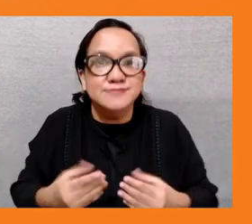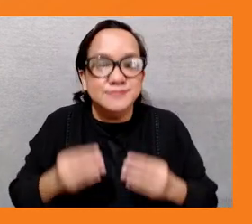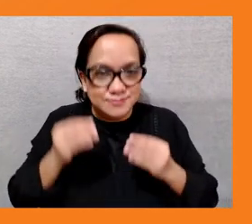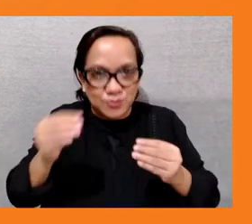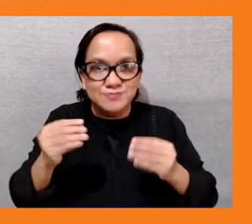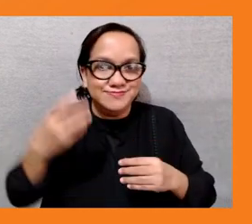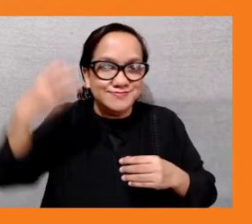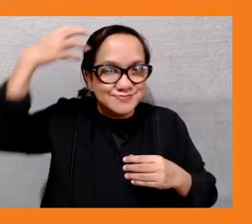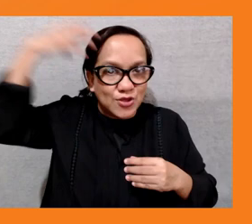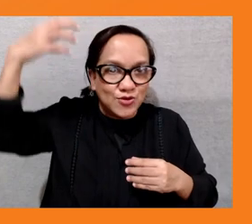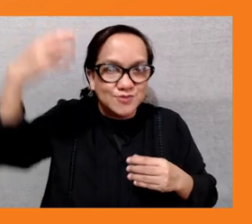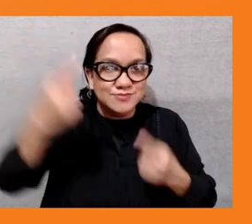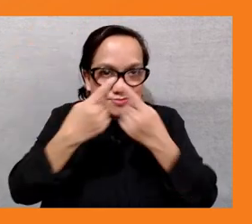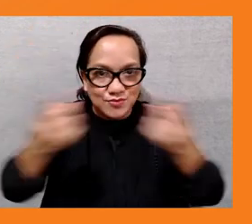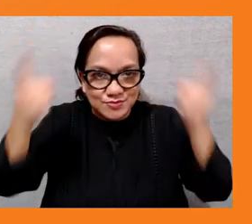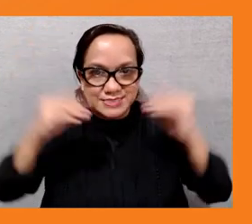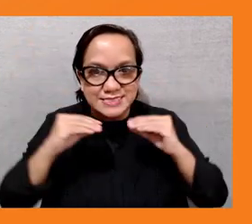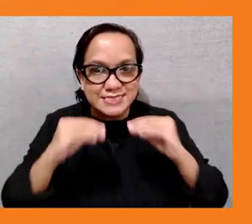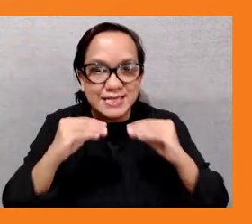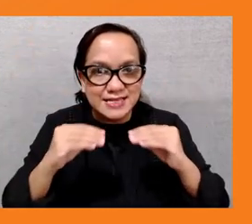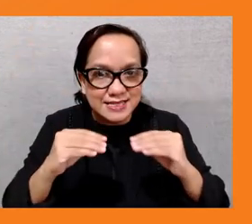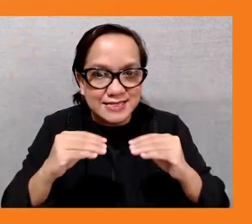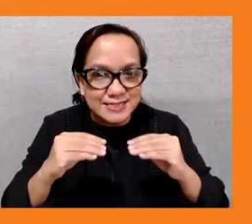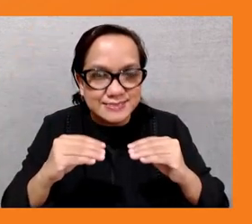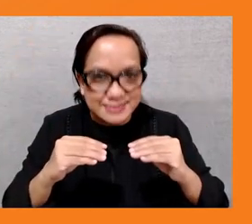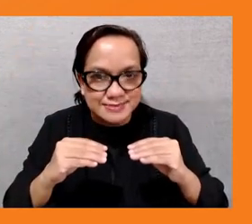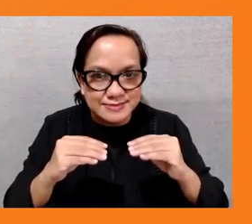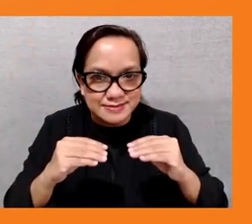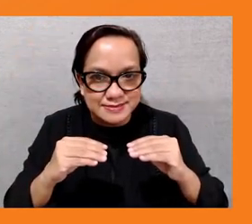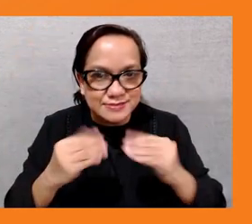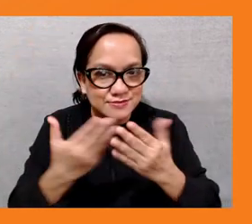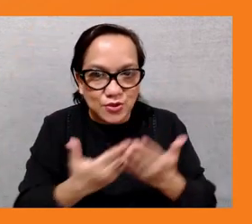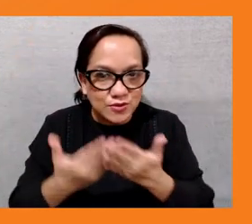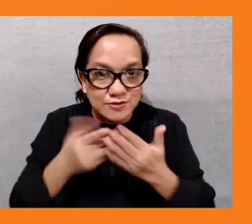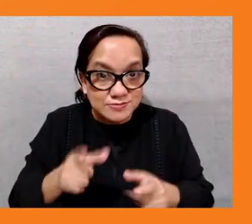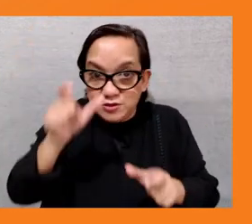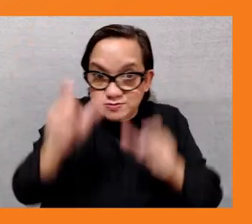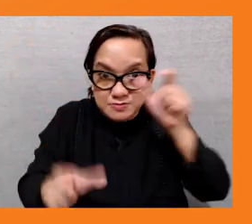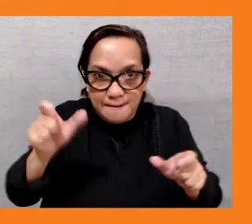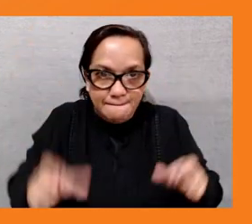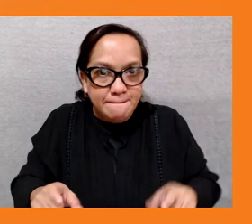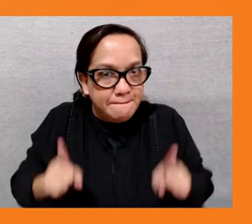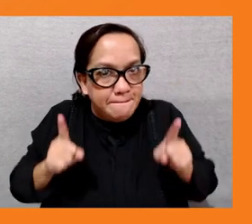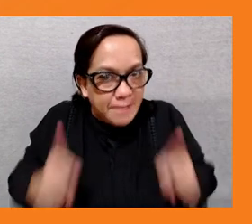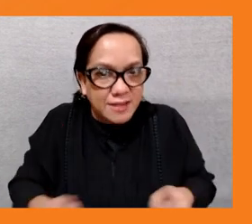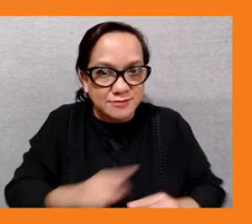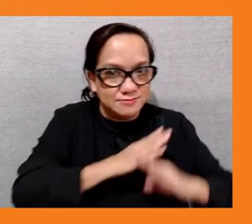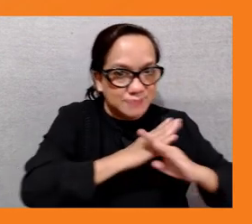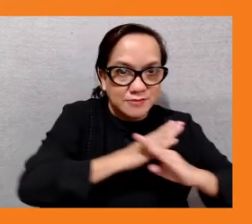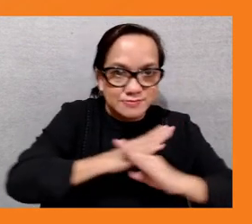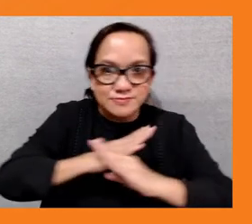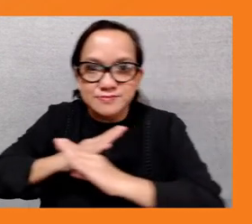of education um um civil protection secretary of state for the environment and other relevant stakeholders as well